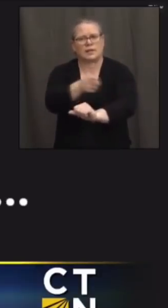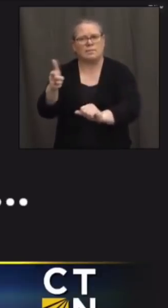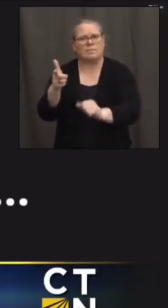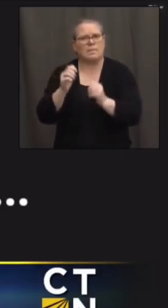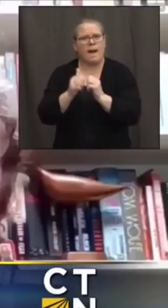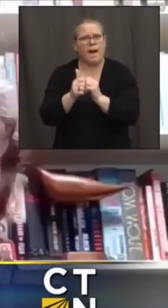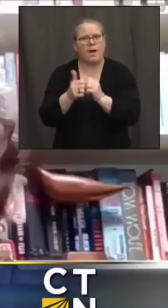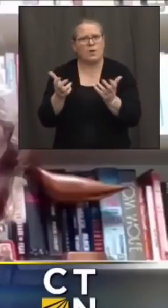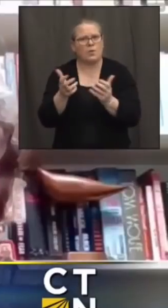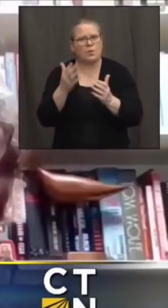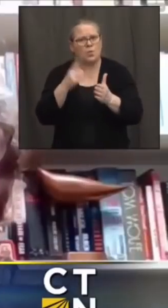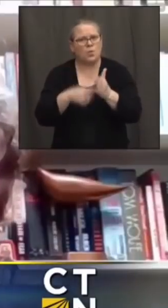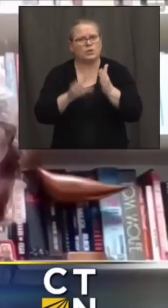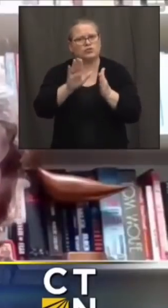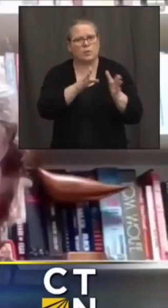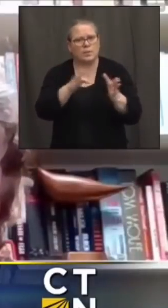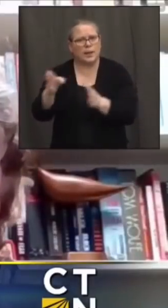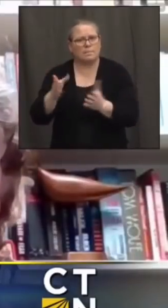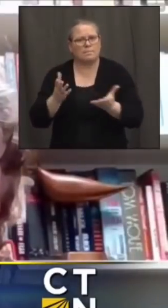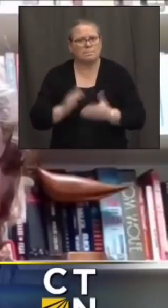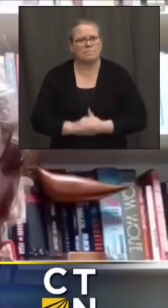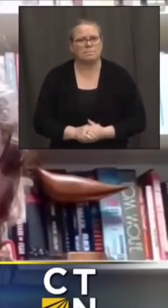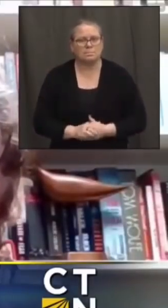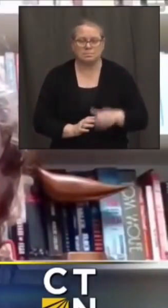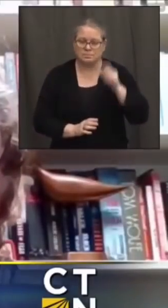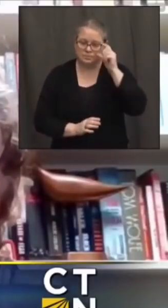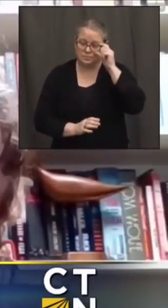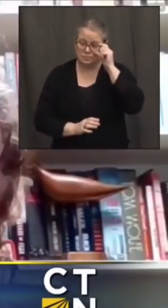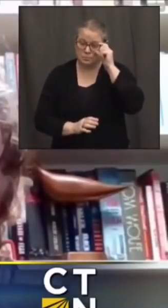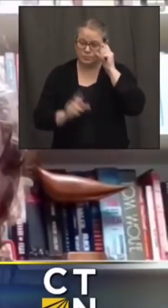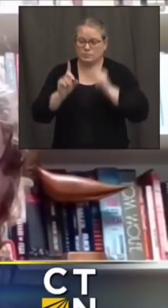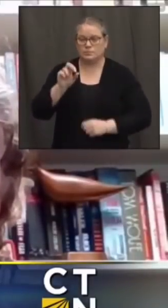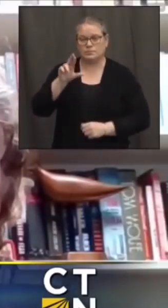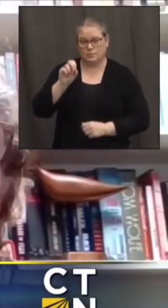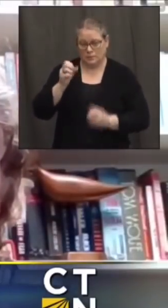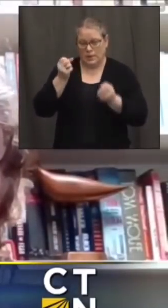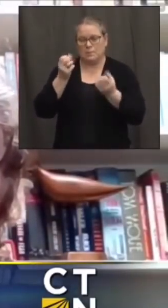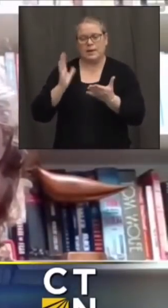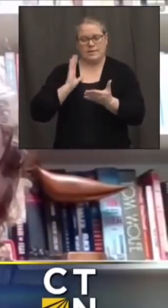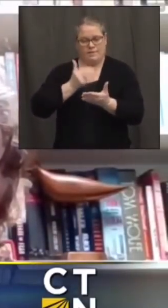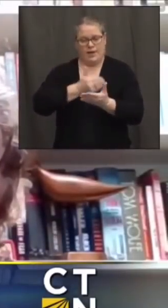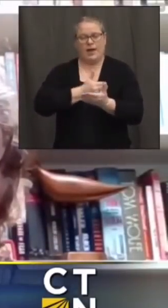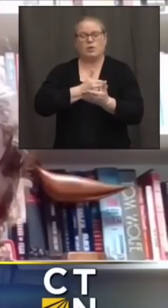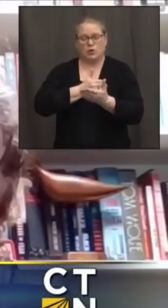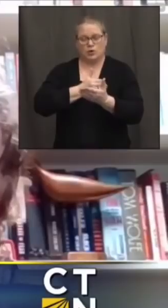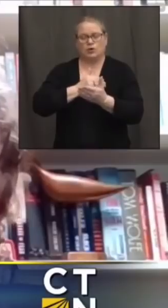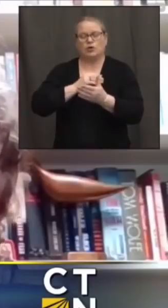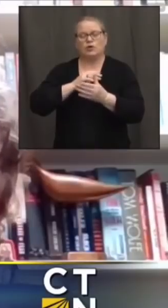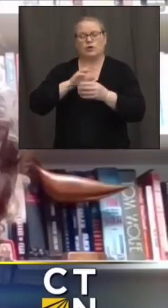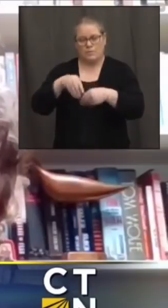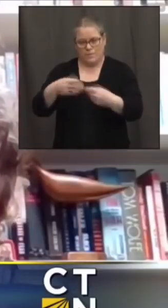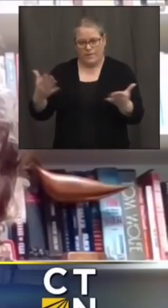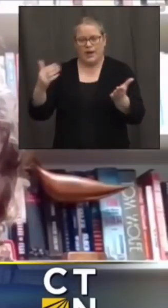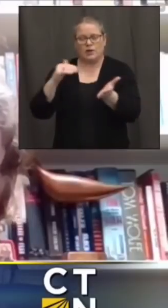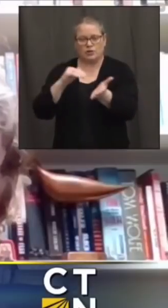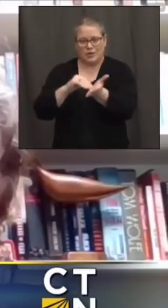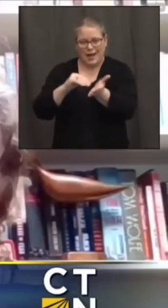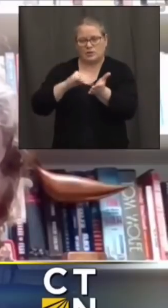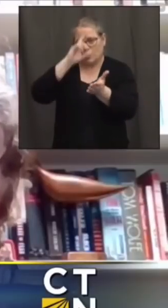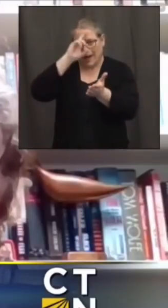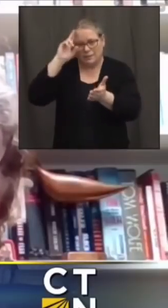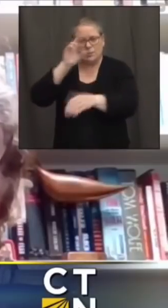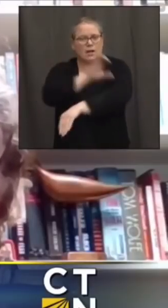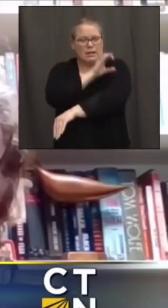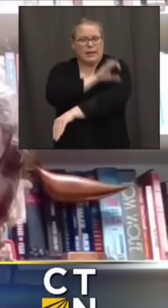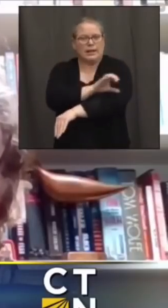so um a number of our um provider partners have been working with community